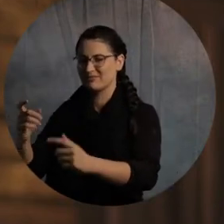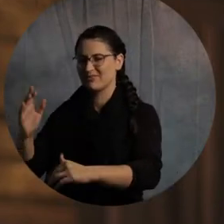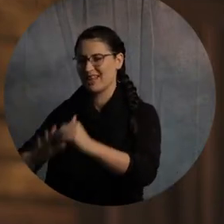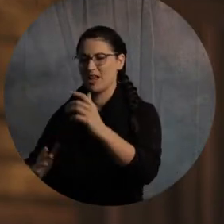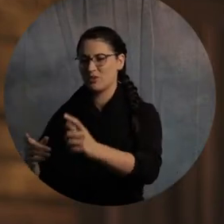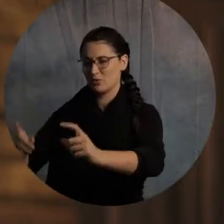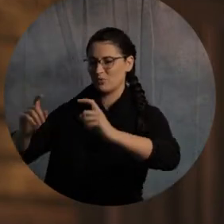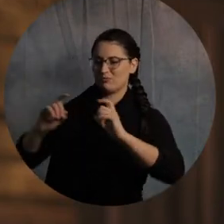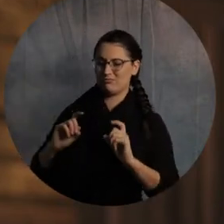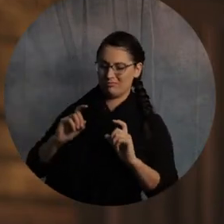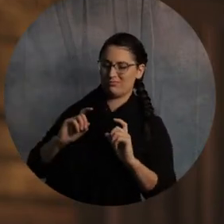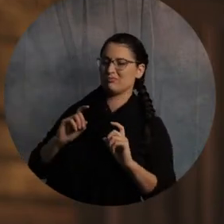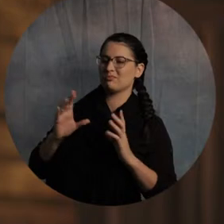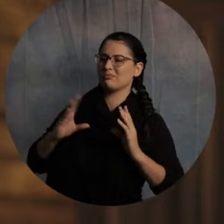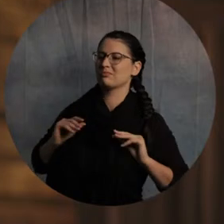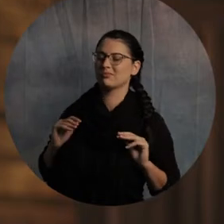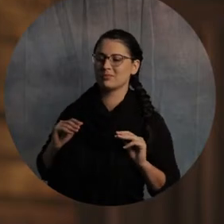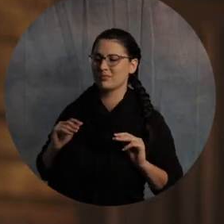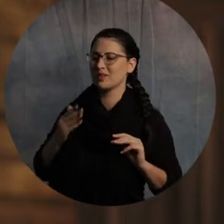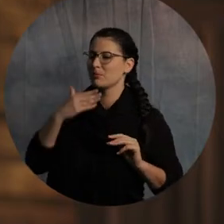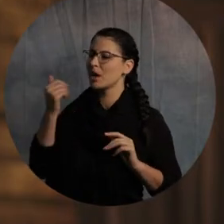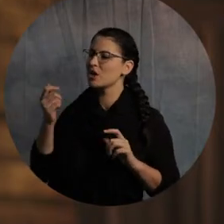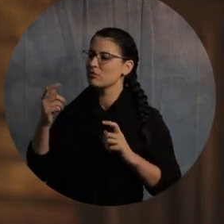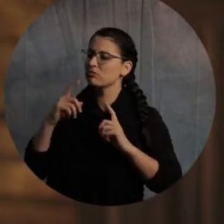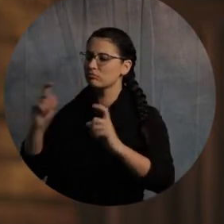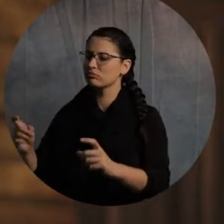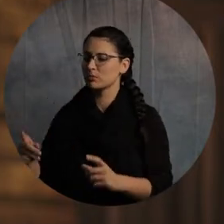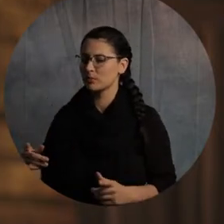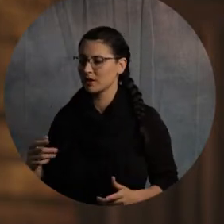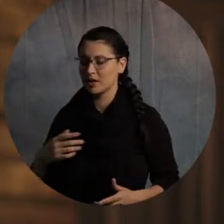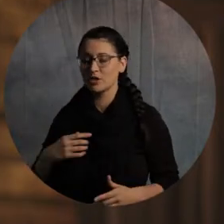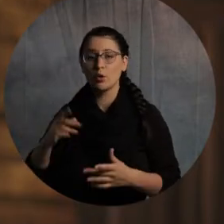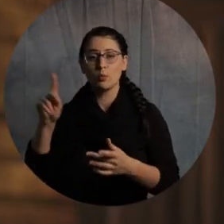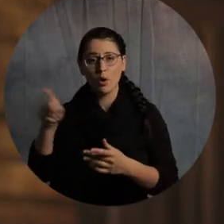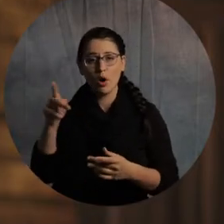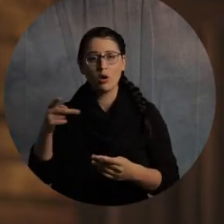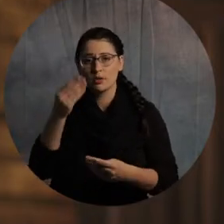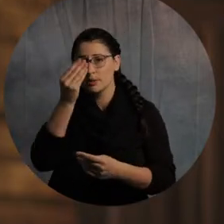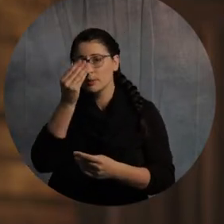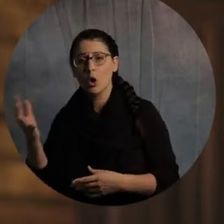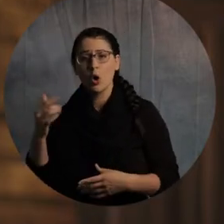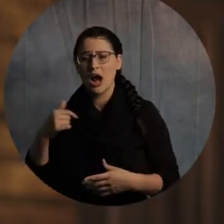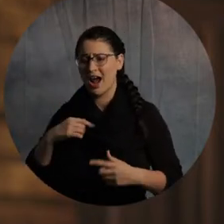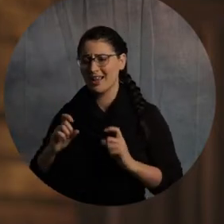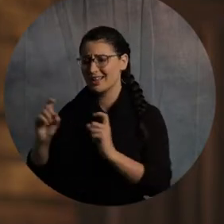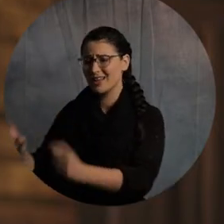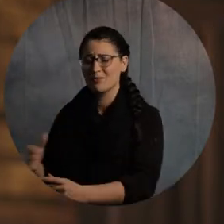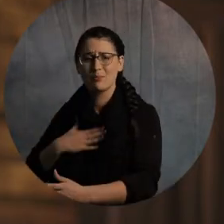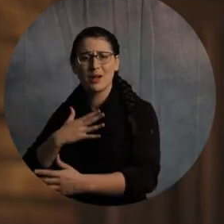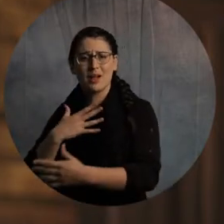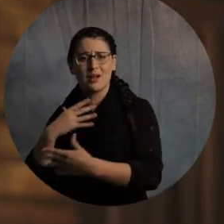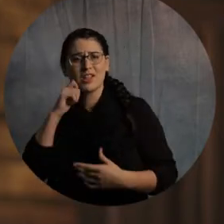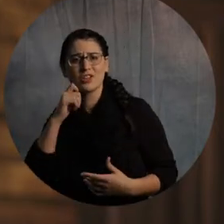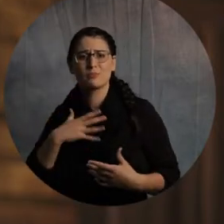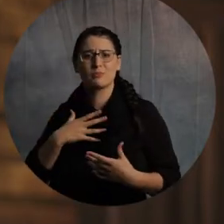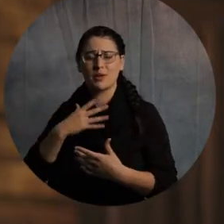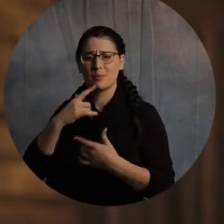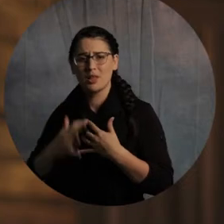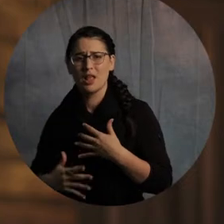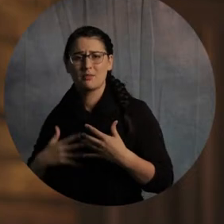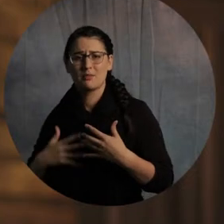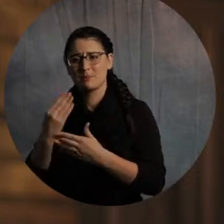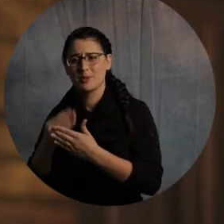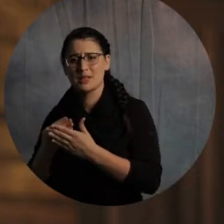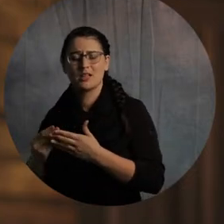labored with you. I gave my flesh, my blood, and even my money. All right. Verse 36, and when he had said these things, he knelt down and